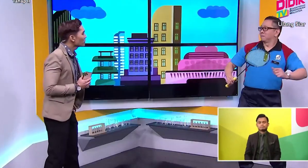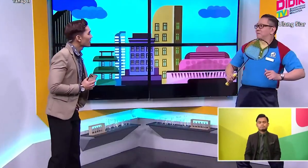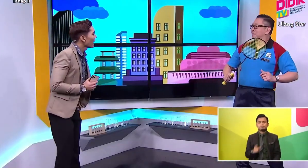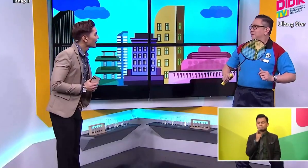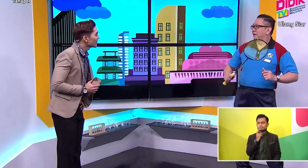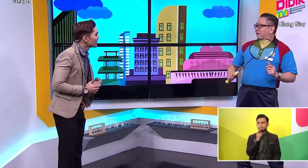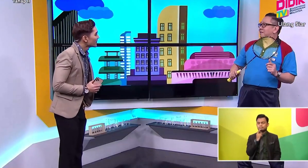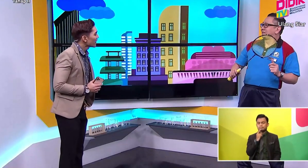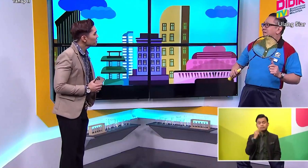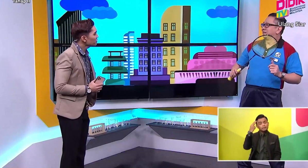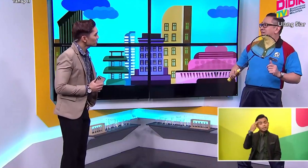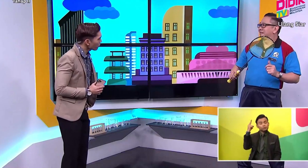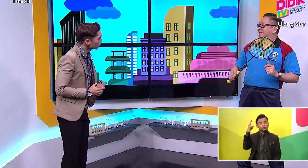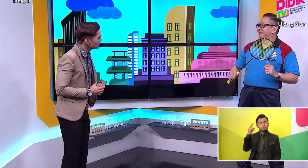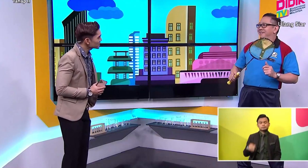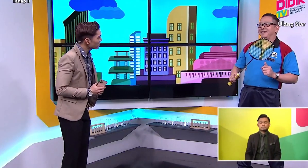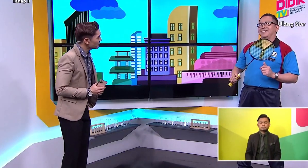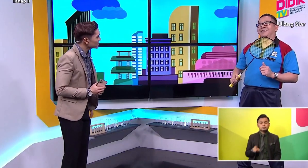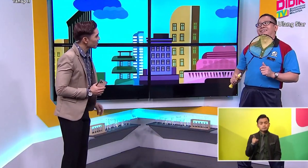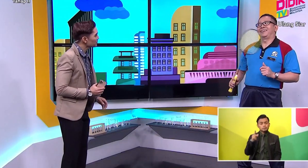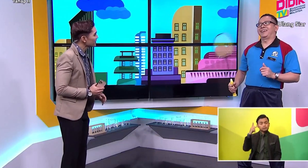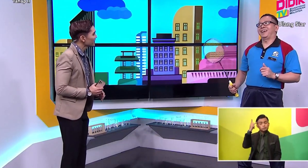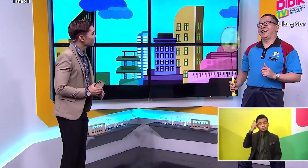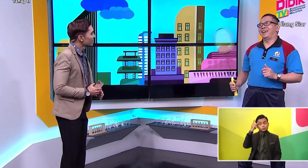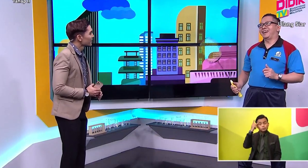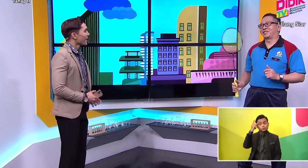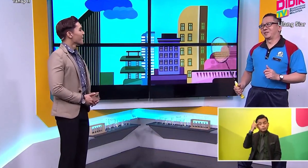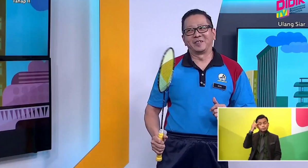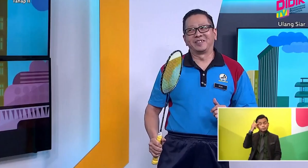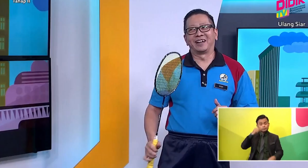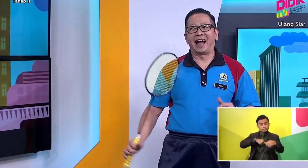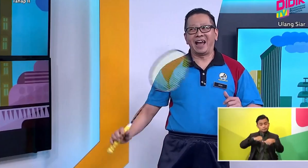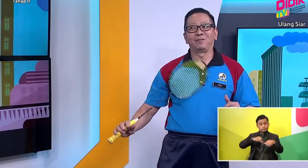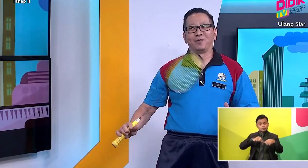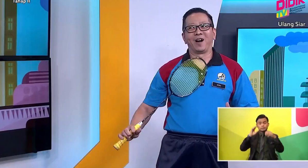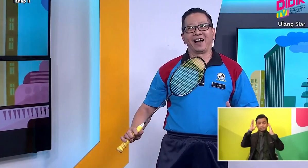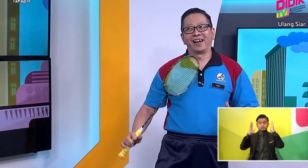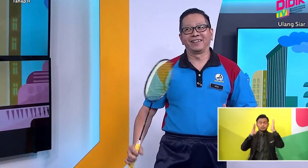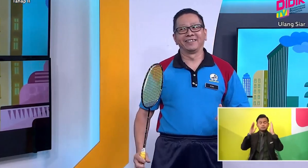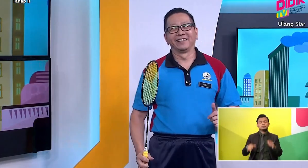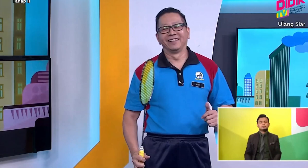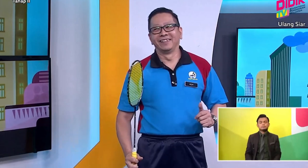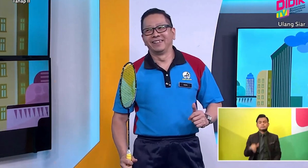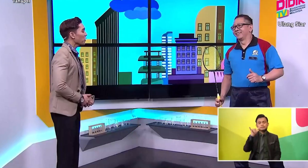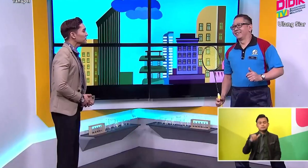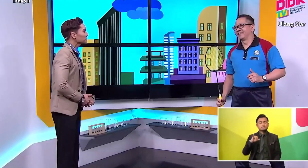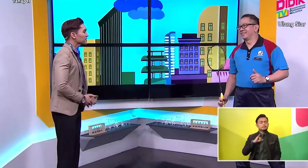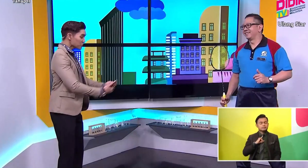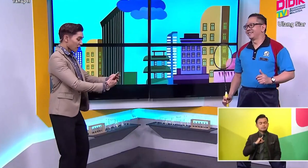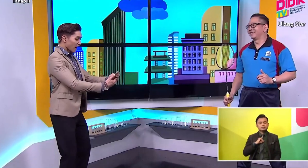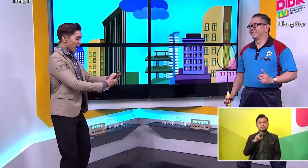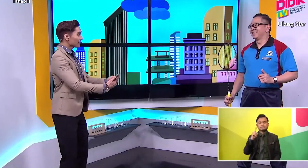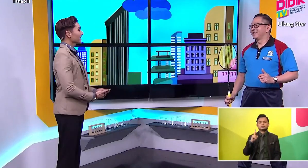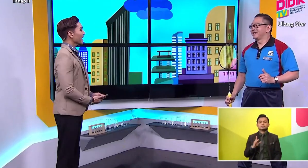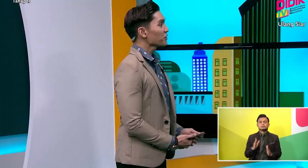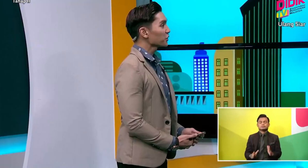Hello! Hi! Yes? Are you Koh? The national badminton champion? Yeah! Sure! I'm the one! Wow! Such an honour to